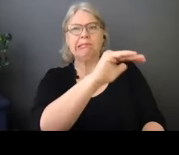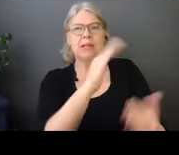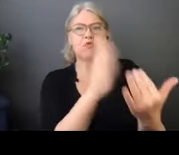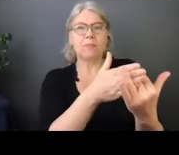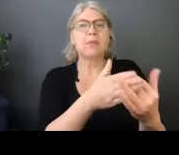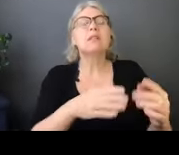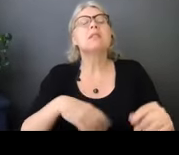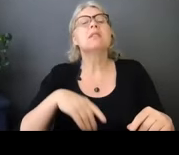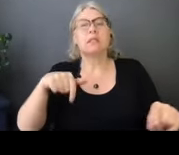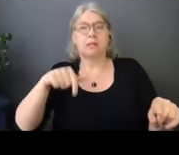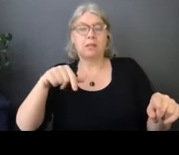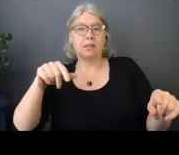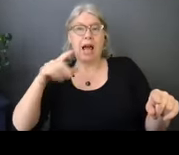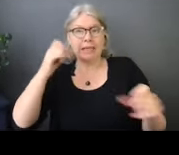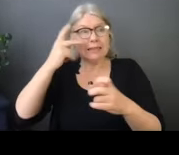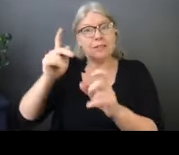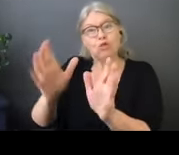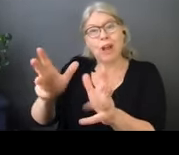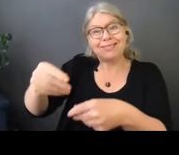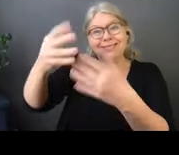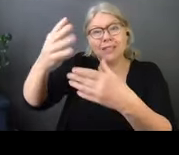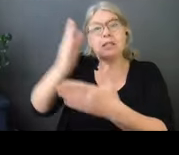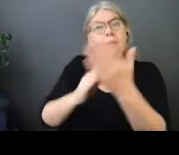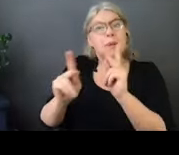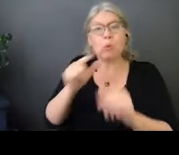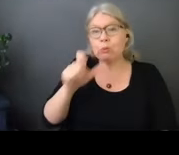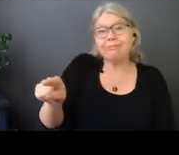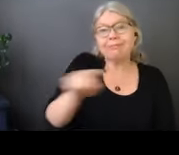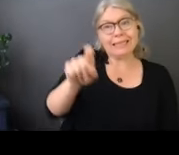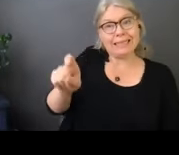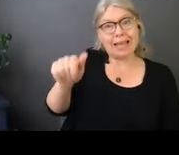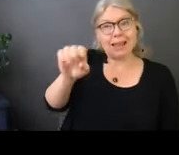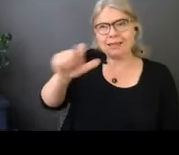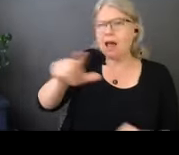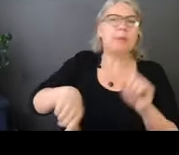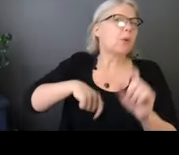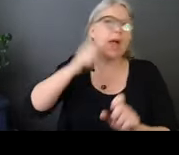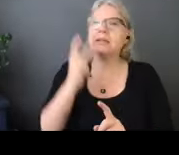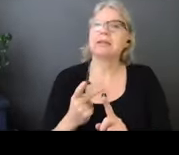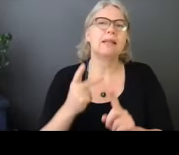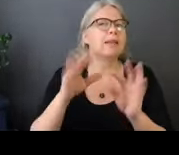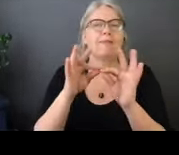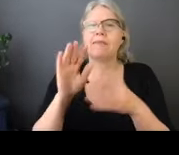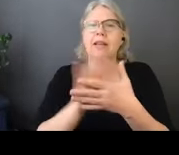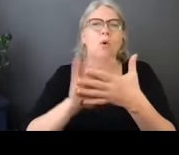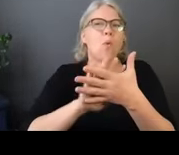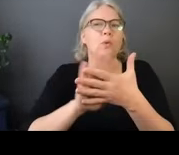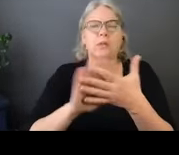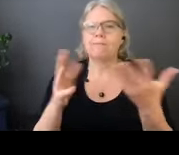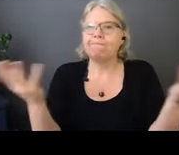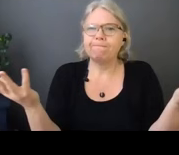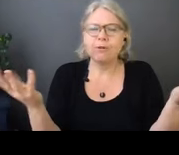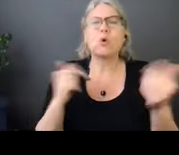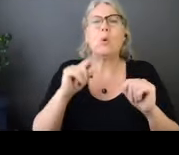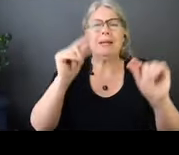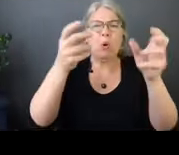I am seeing that some people who need ASL interpretation are not seeing the videos. So I'm